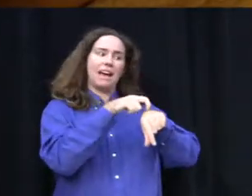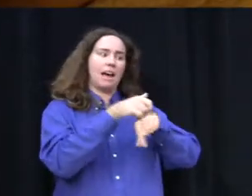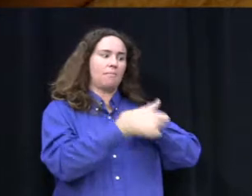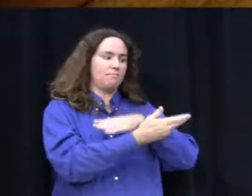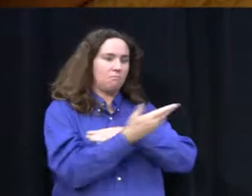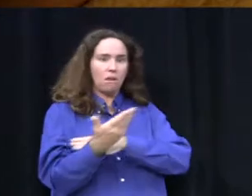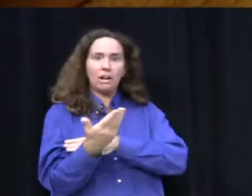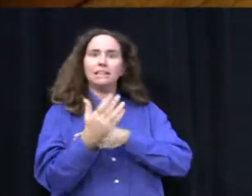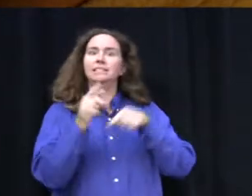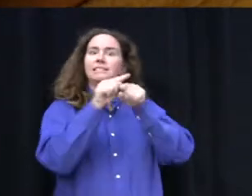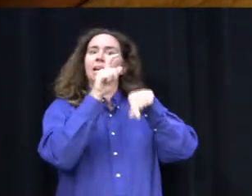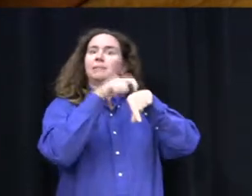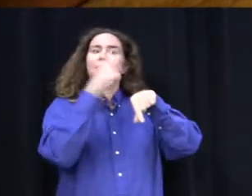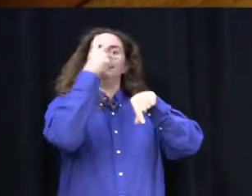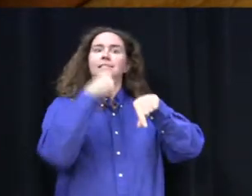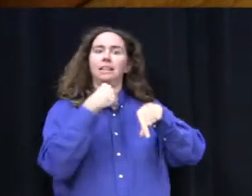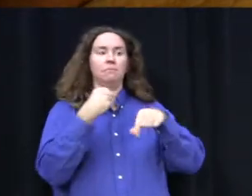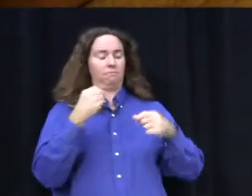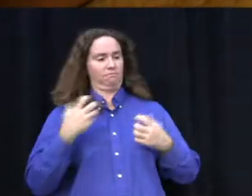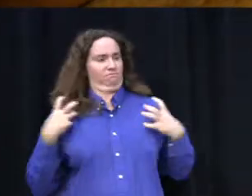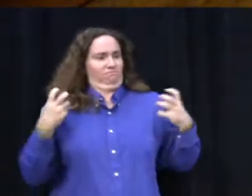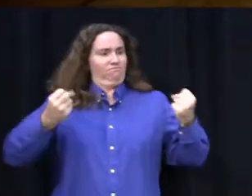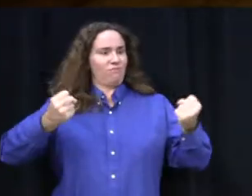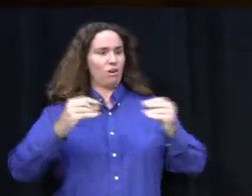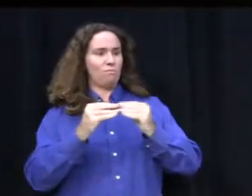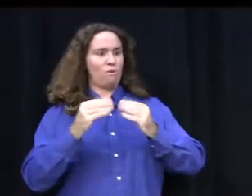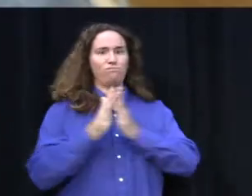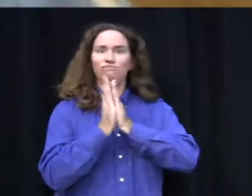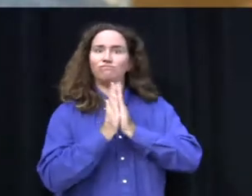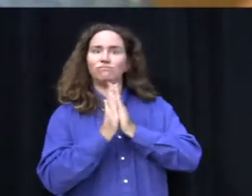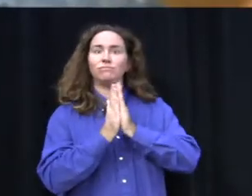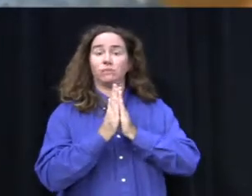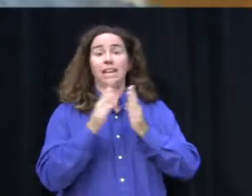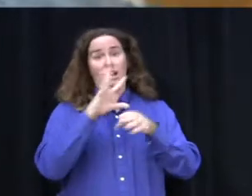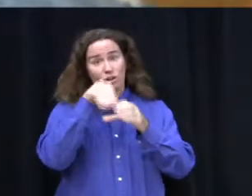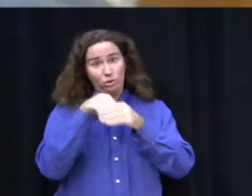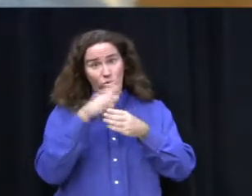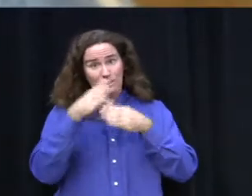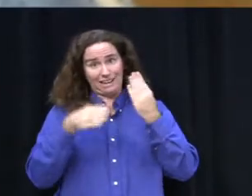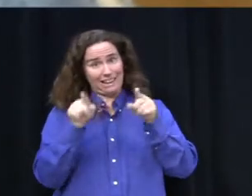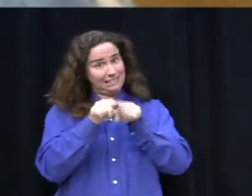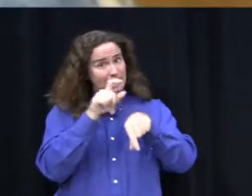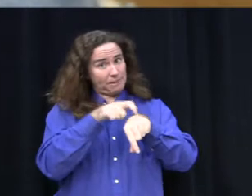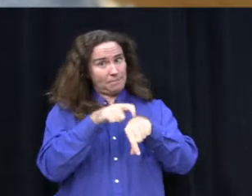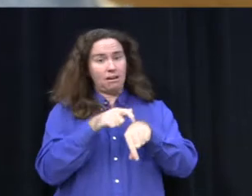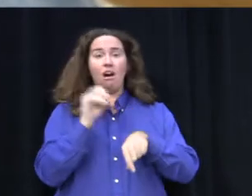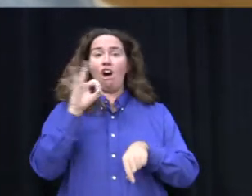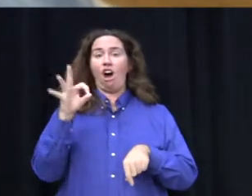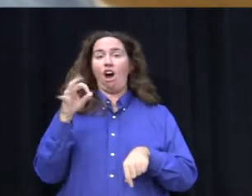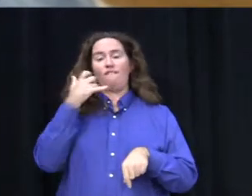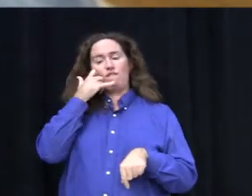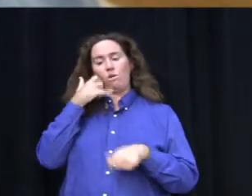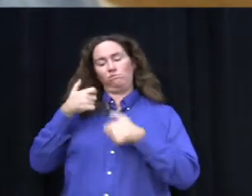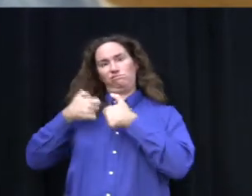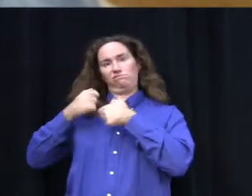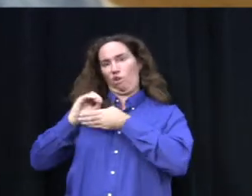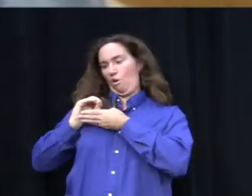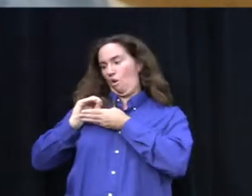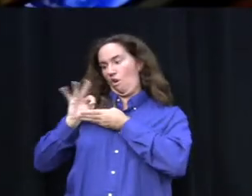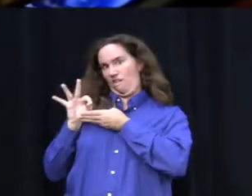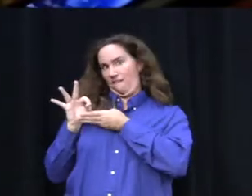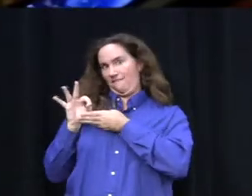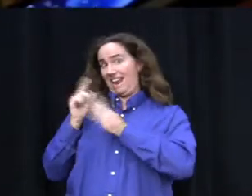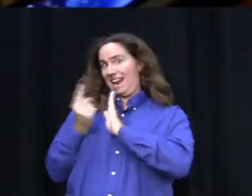tired and more refreshed. Yes, this does include weekends. Try turning off your cell phone an hour before you go to bed.